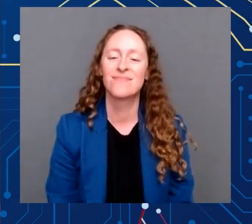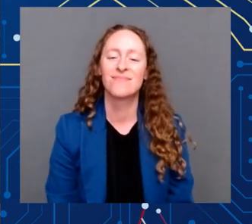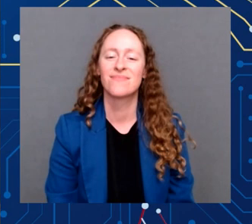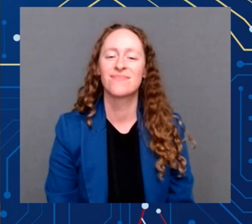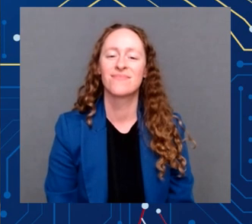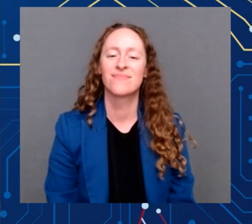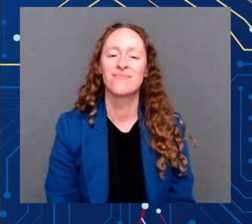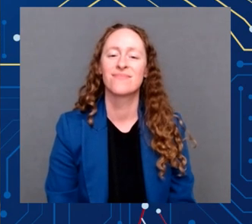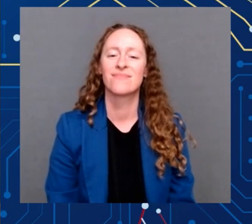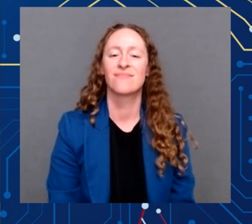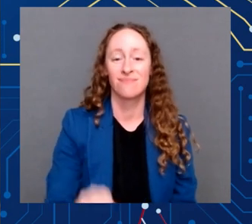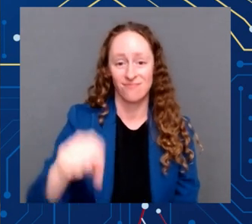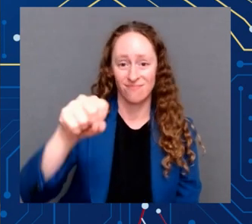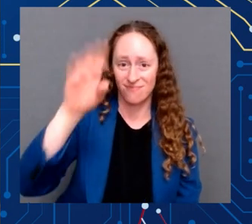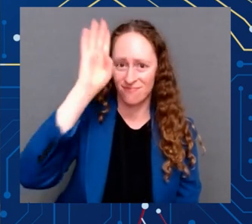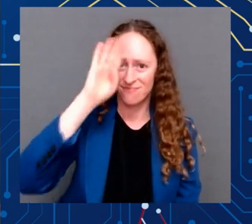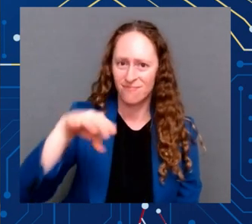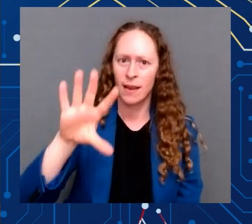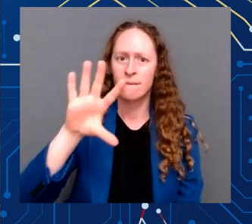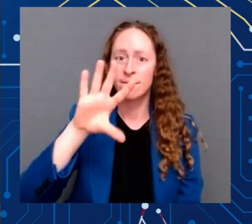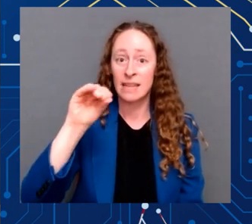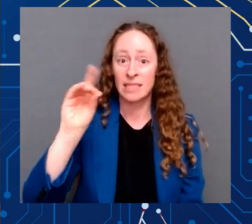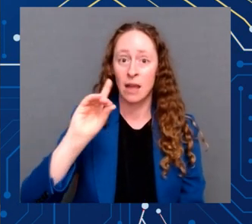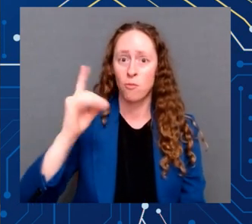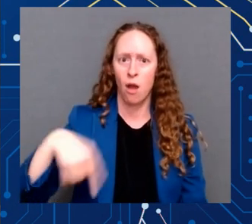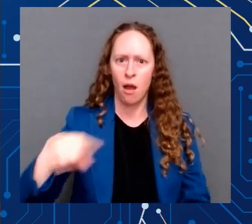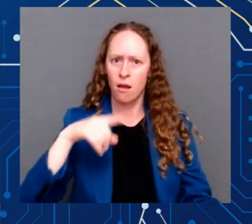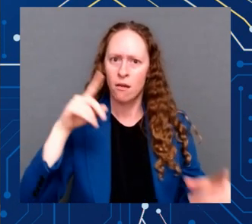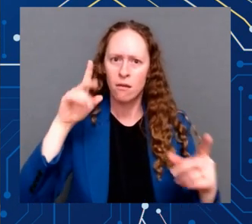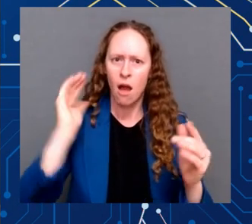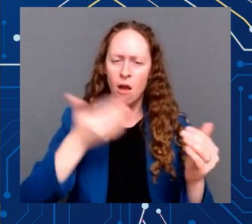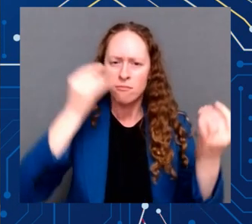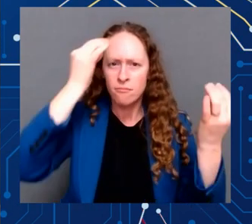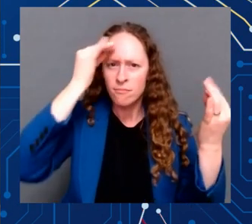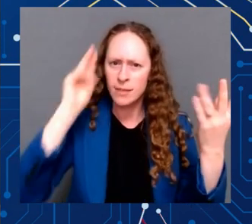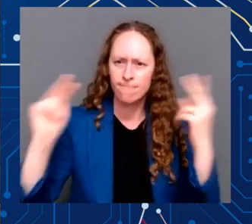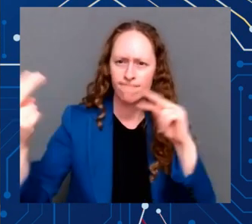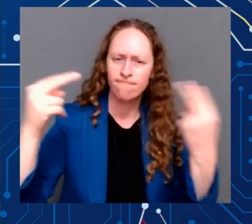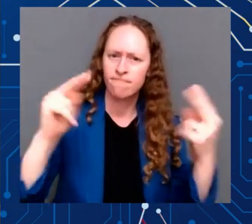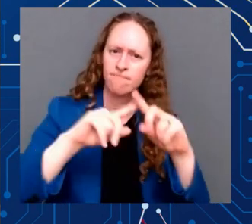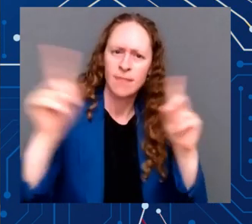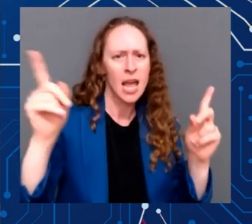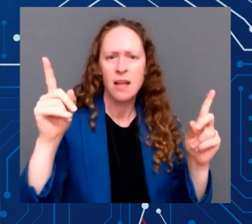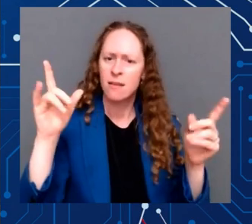and uniting behind this ground-breaking piece of legislation.